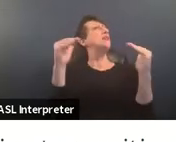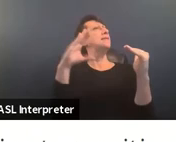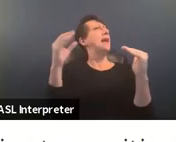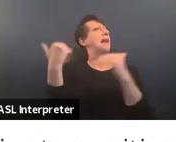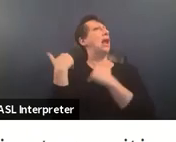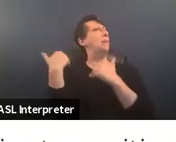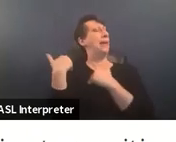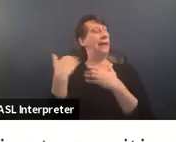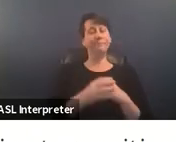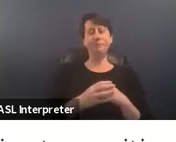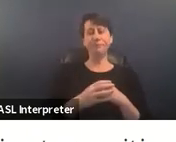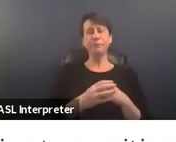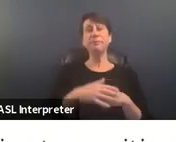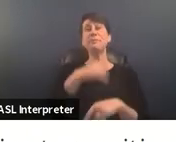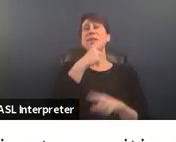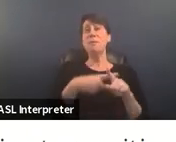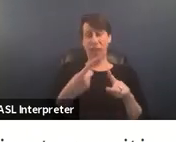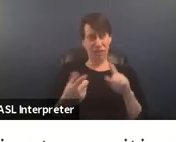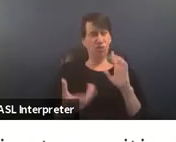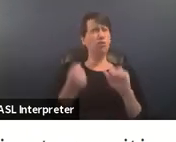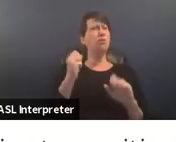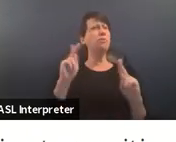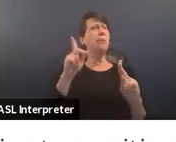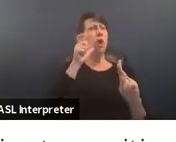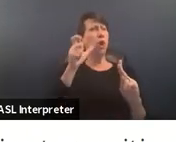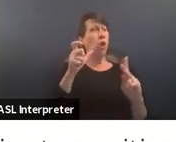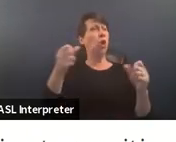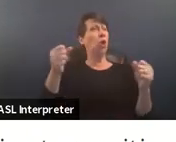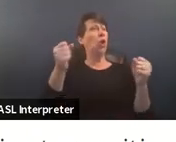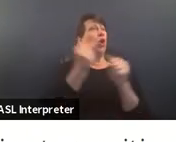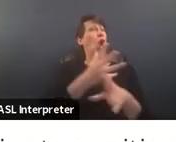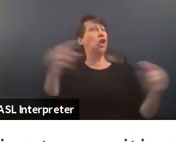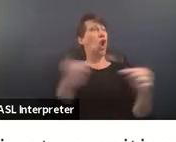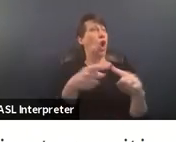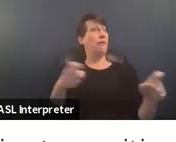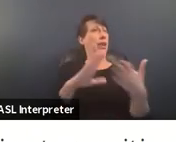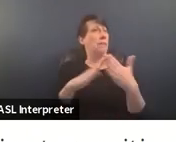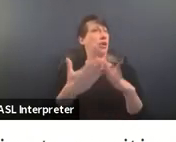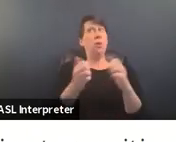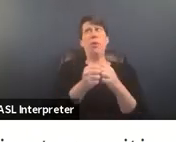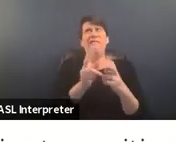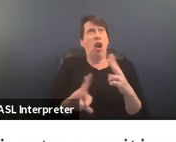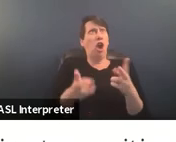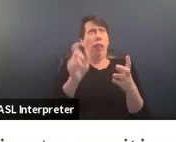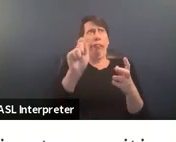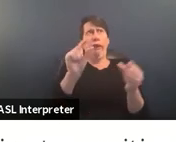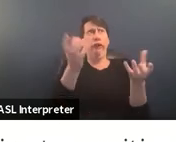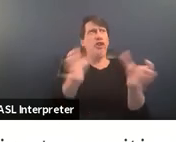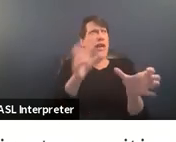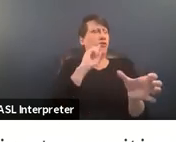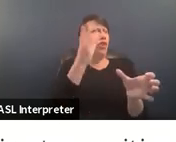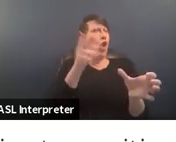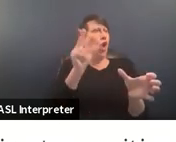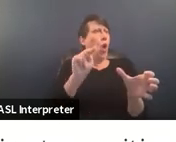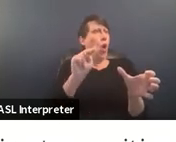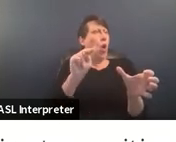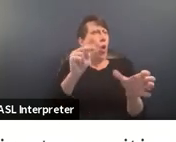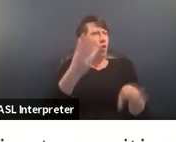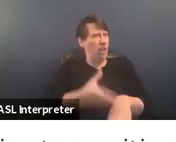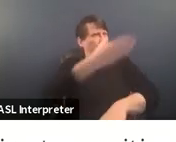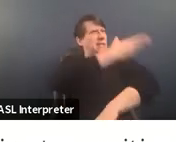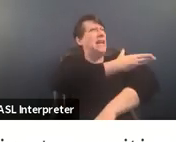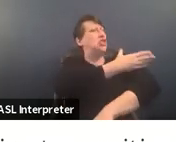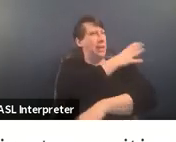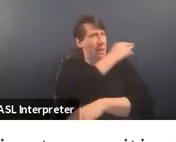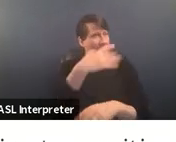further it removes people who cause harm from the community with very little chance for their own rehabilitation and often